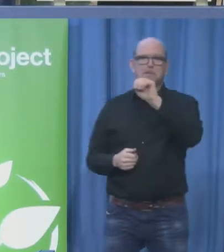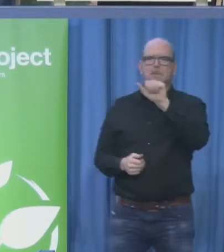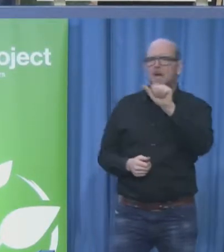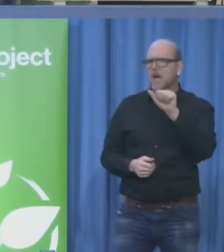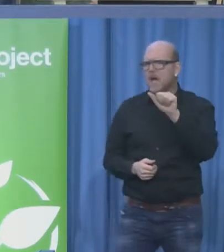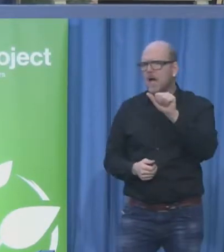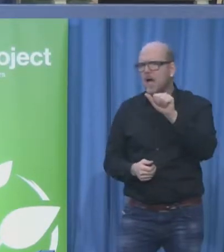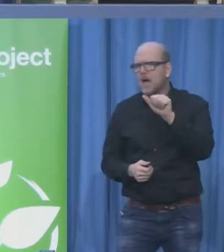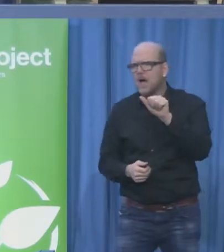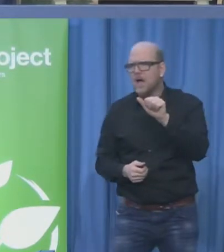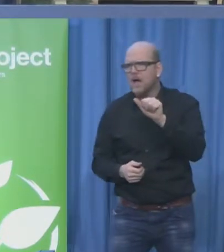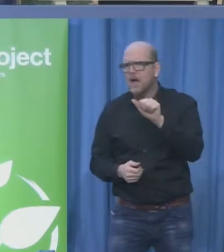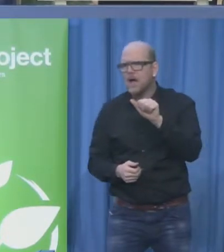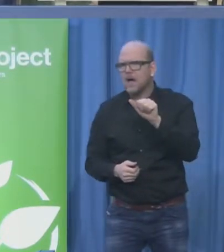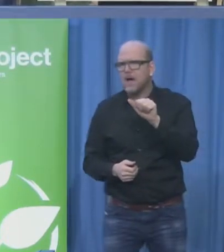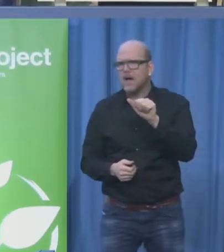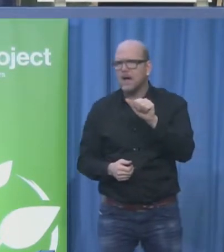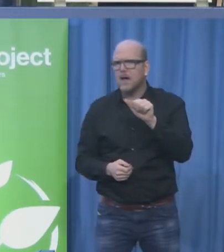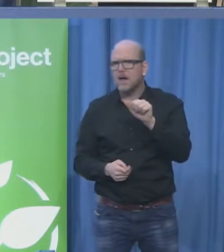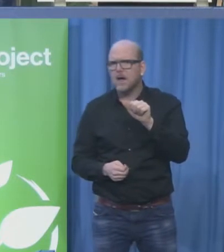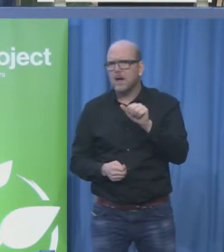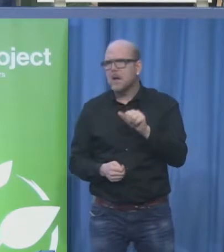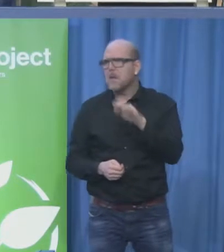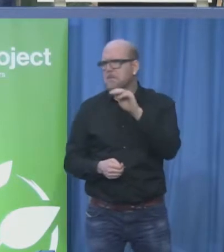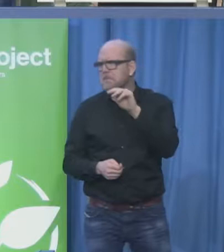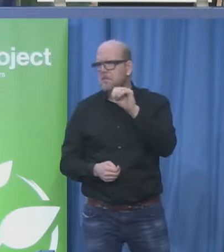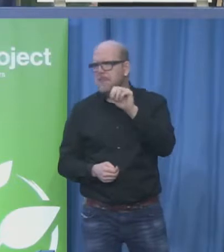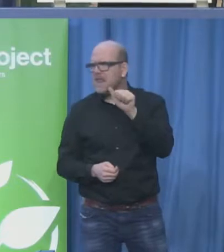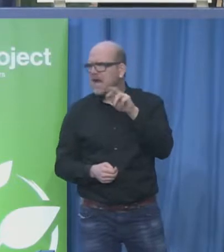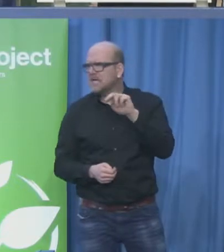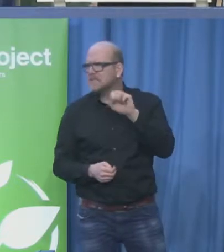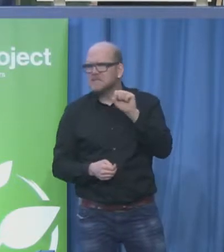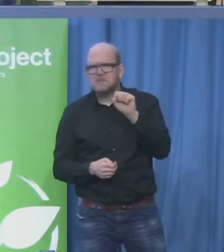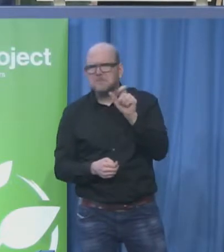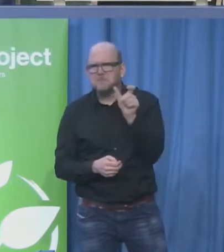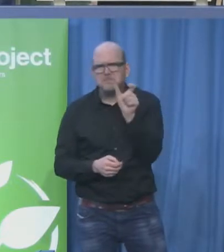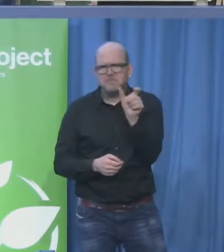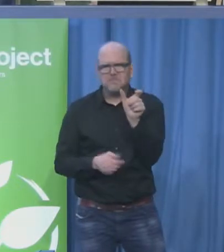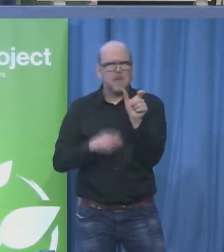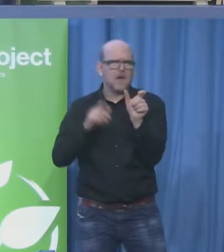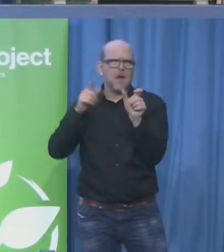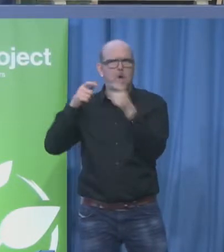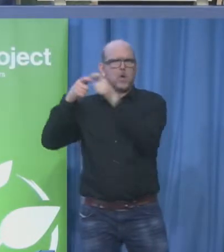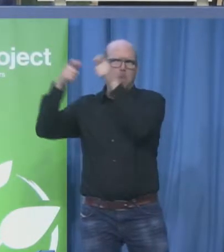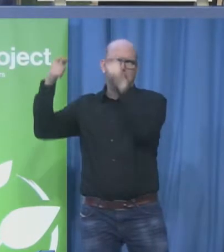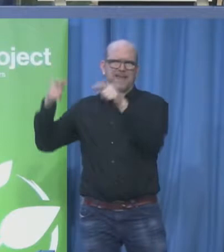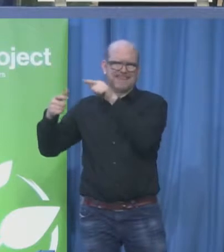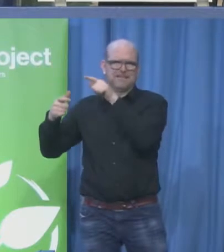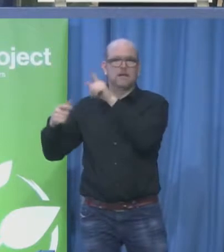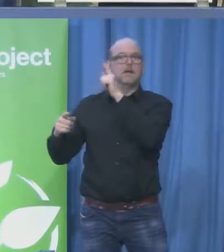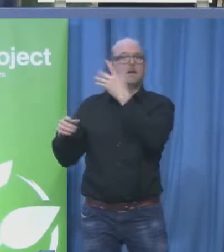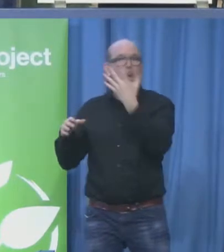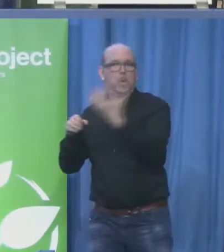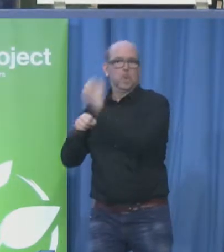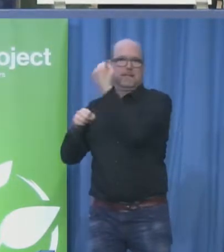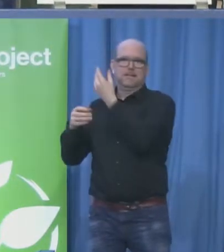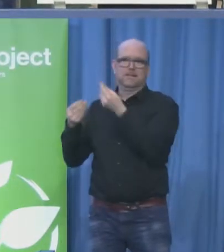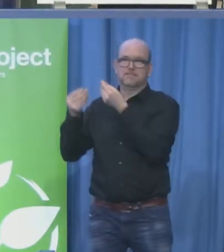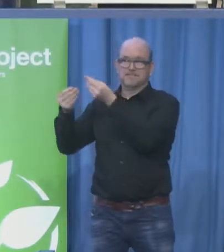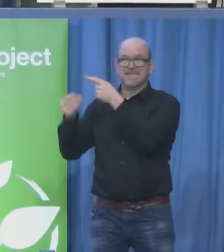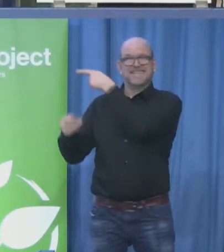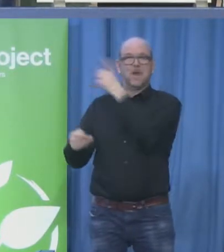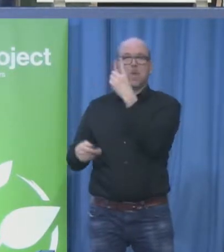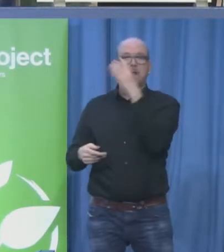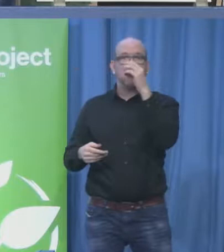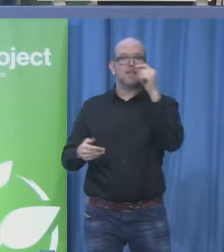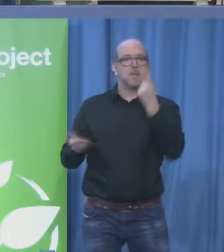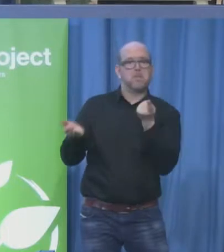results they've actually generated sales with with with this kind of communication so could we have the mars ad please